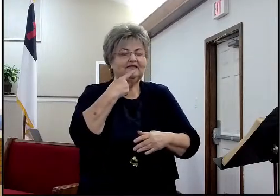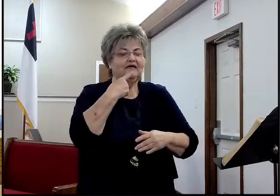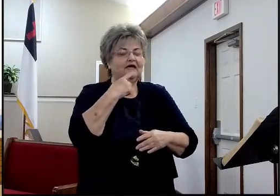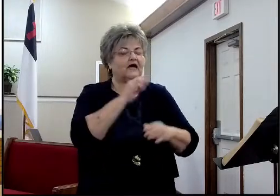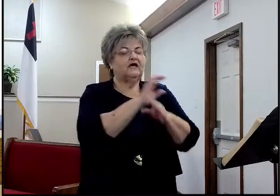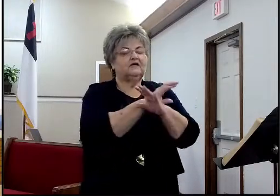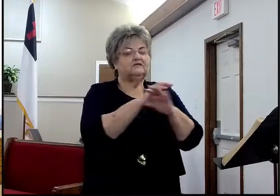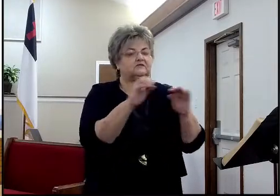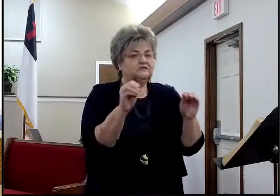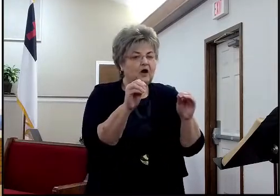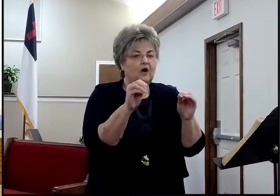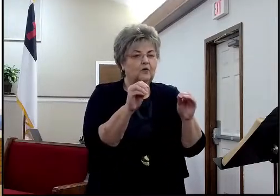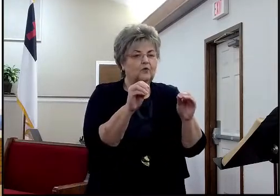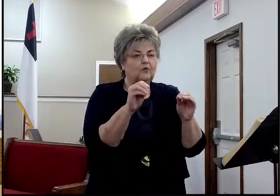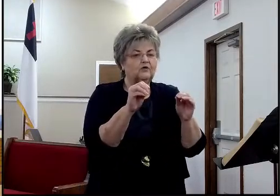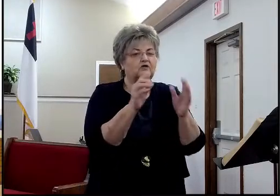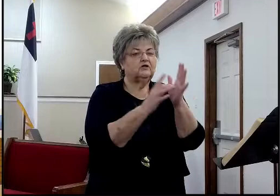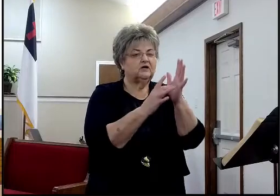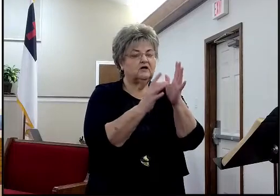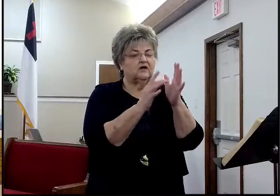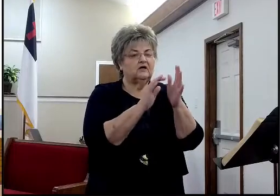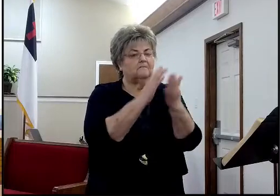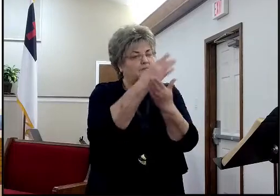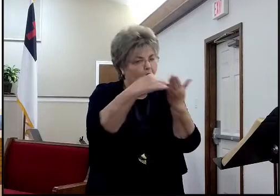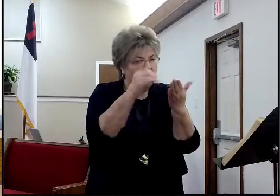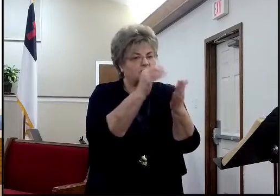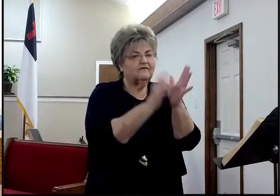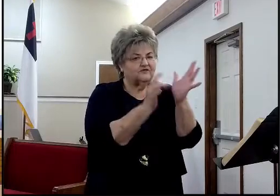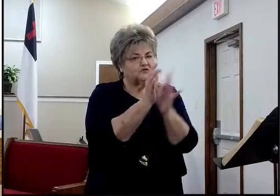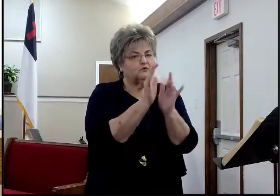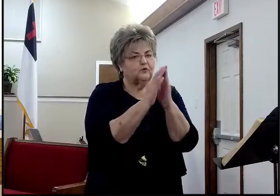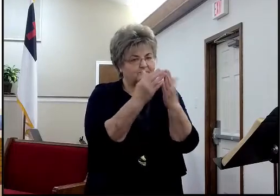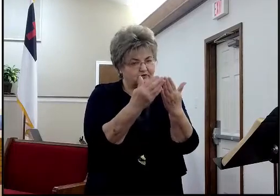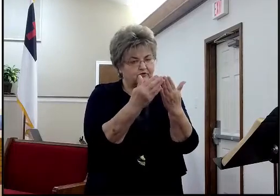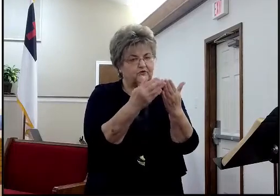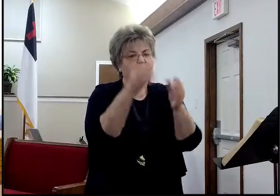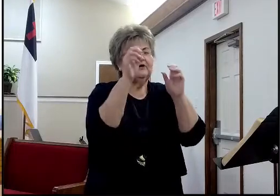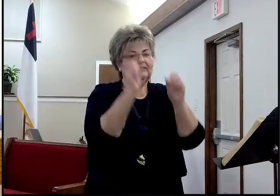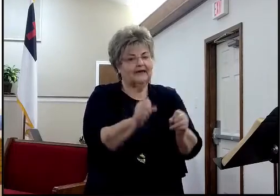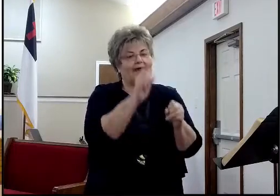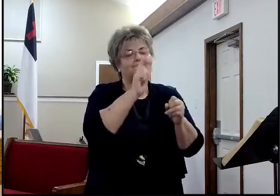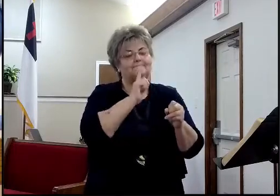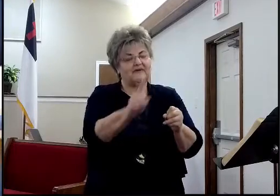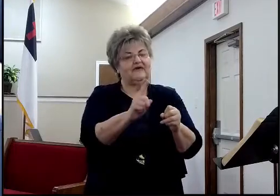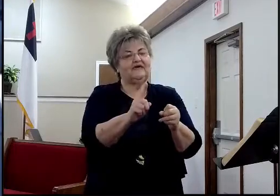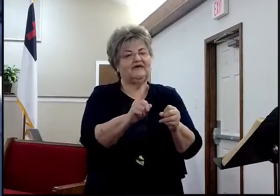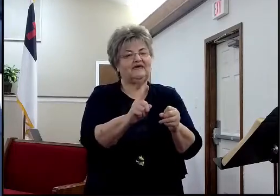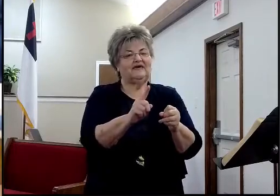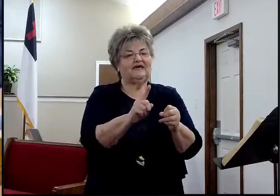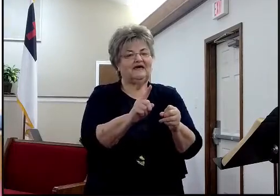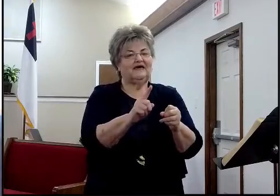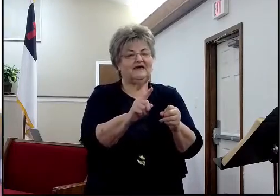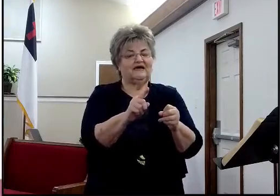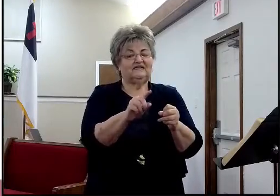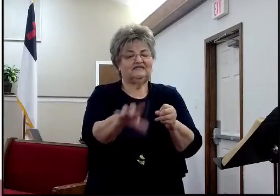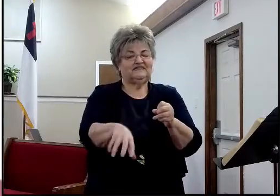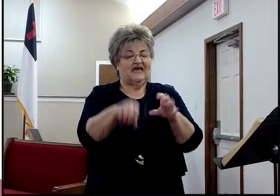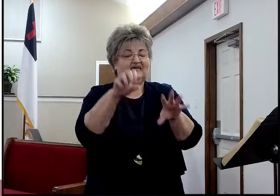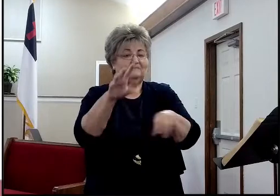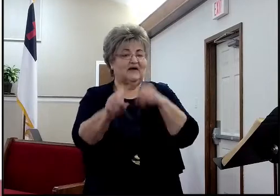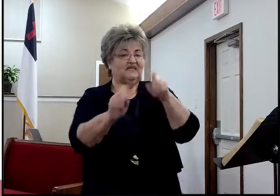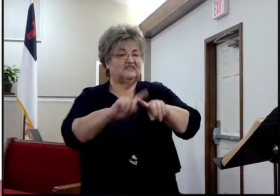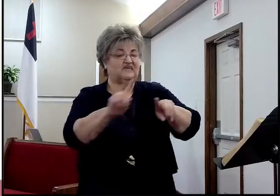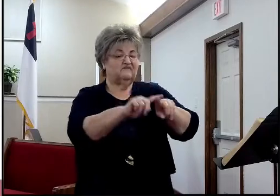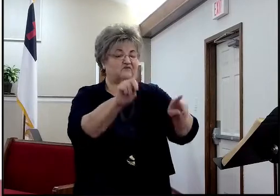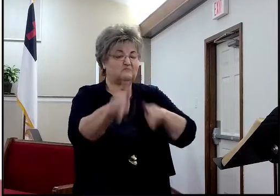Yes. So, to take all the scripture as a culmination, right, of God's words throughout time. And